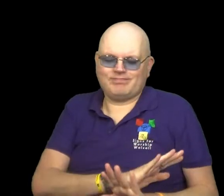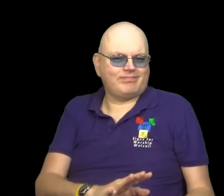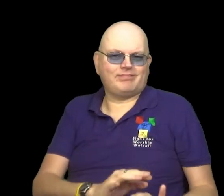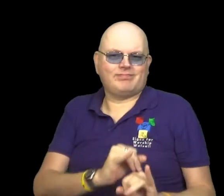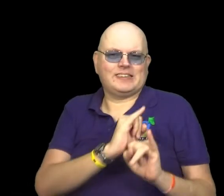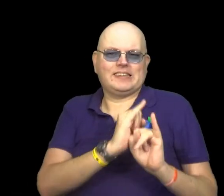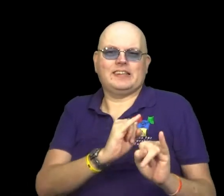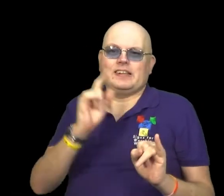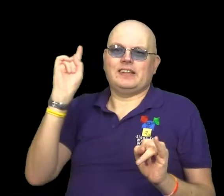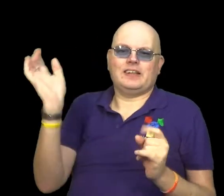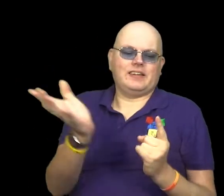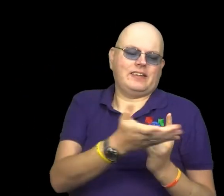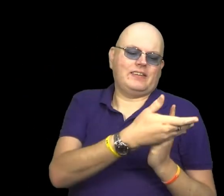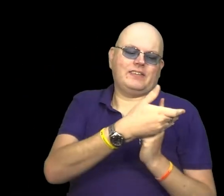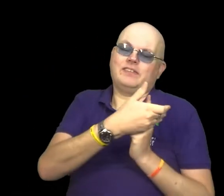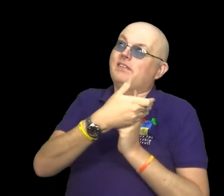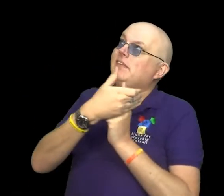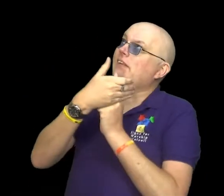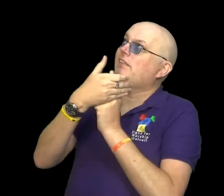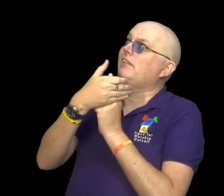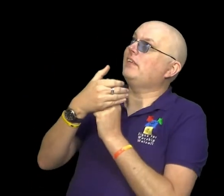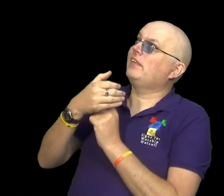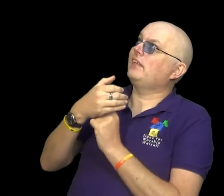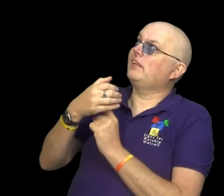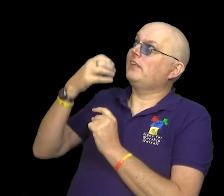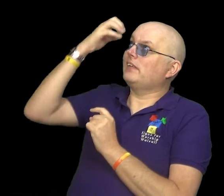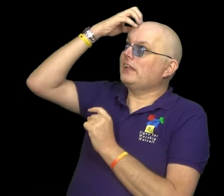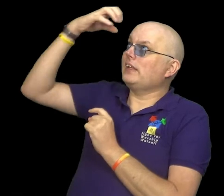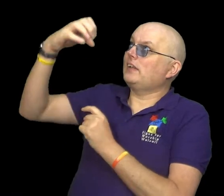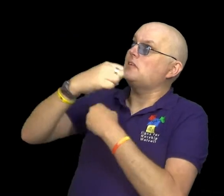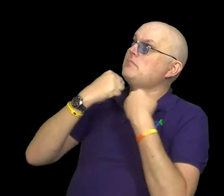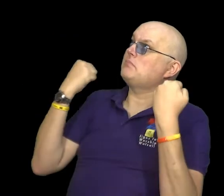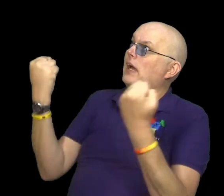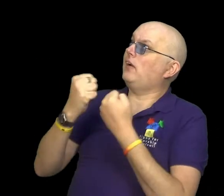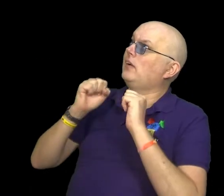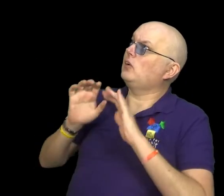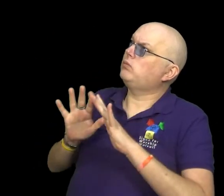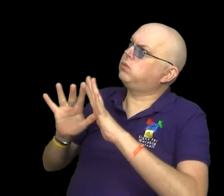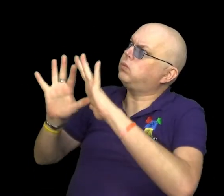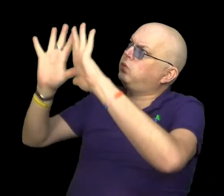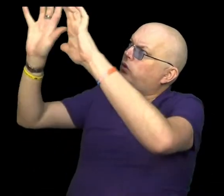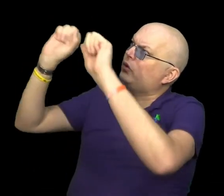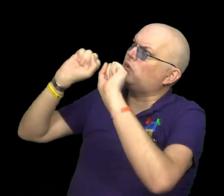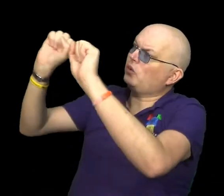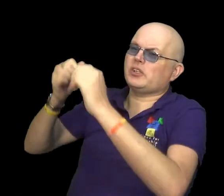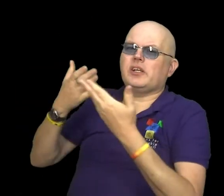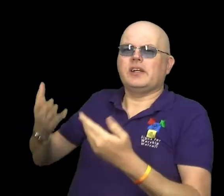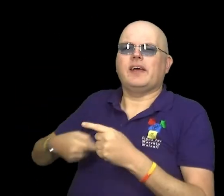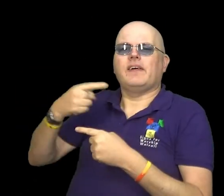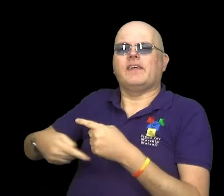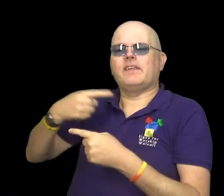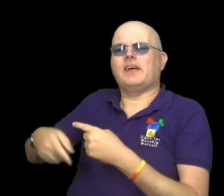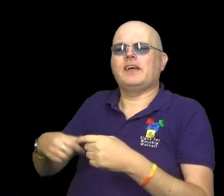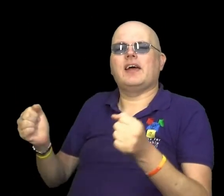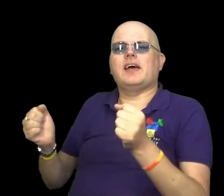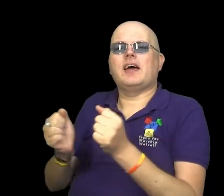Lead us not into temptation, but deliver us from evil. For the kingdom, the power, and the glory are